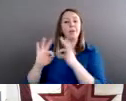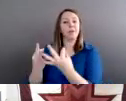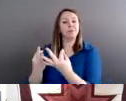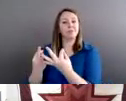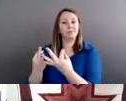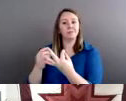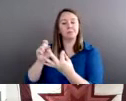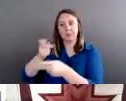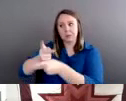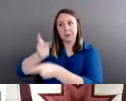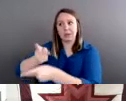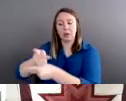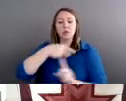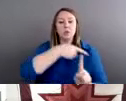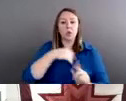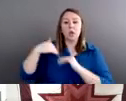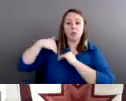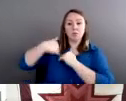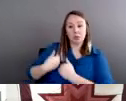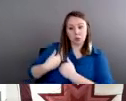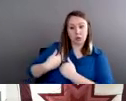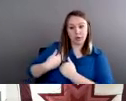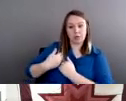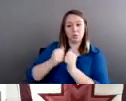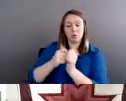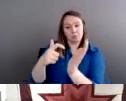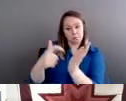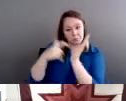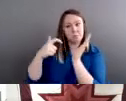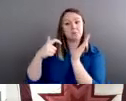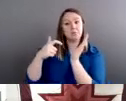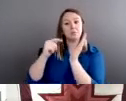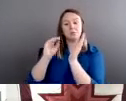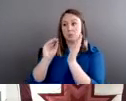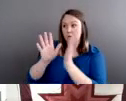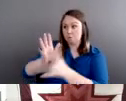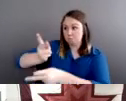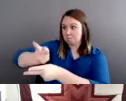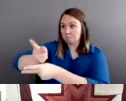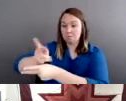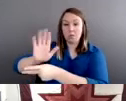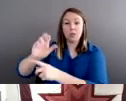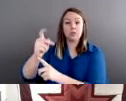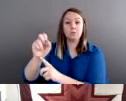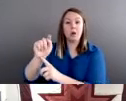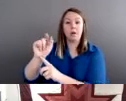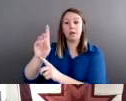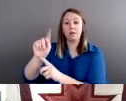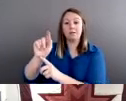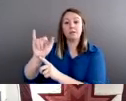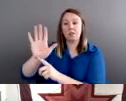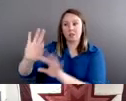someone who was burdened with the obligation to make sure that Spotted Tail's family was provided